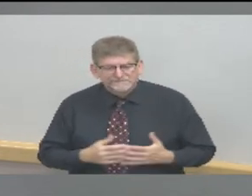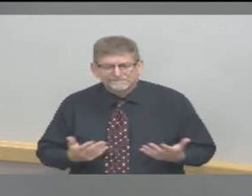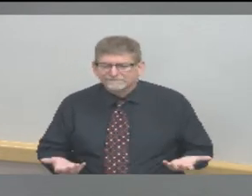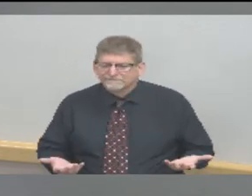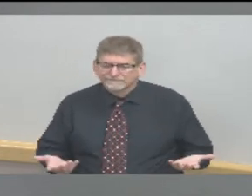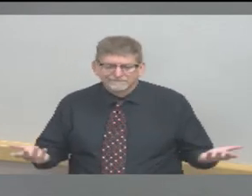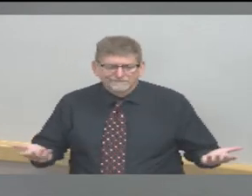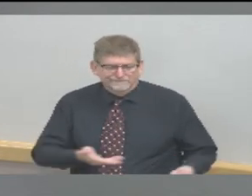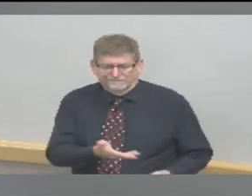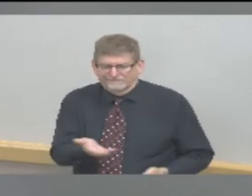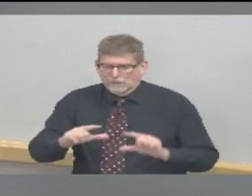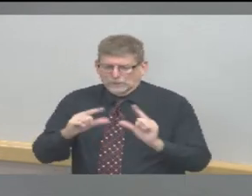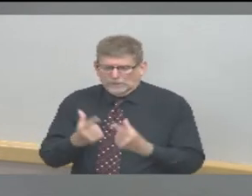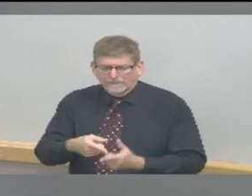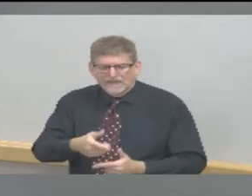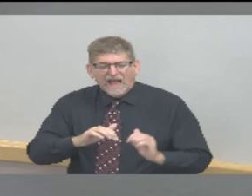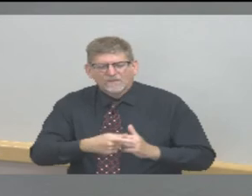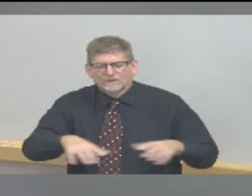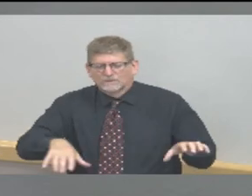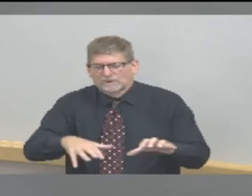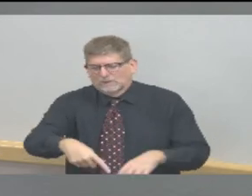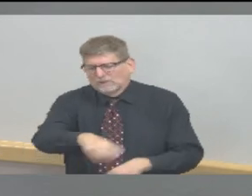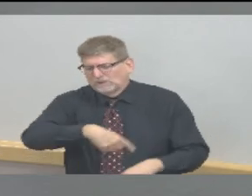setting that they are gathering in.